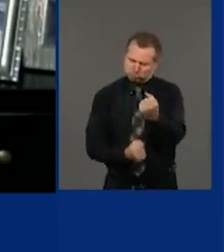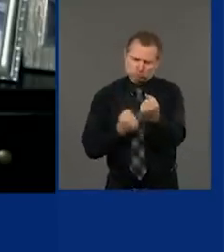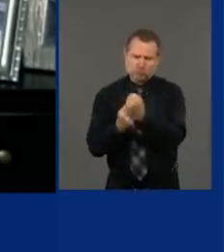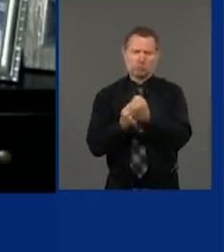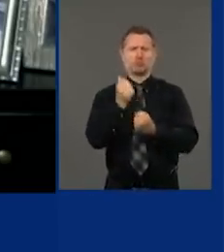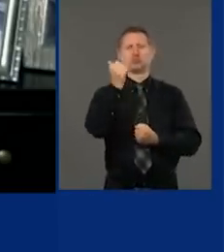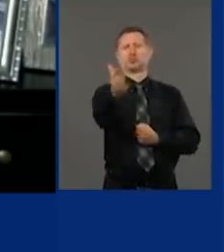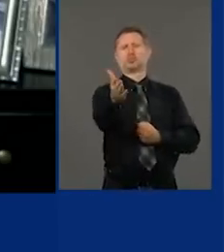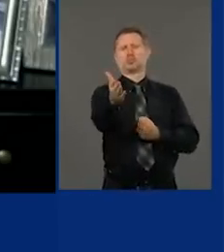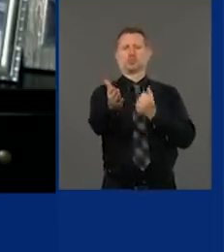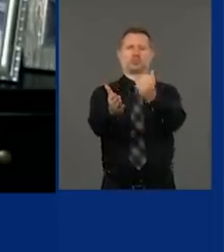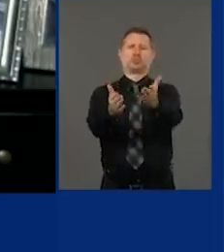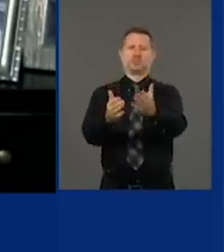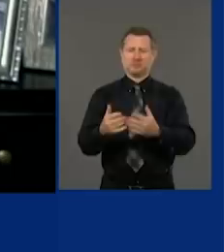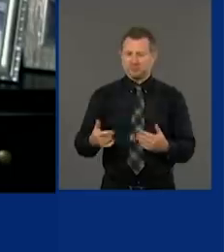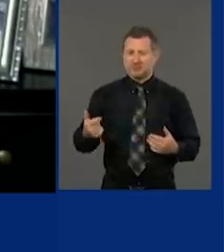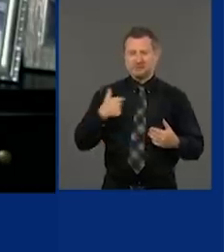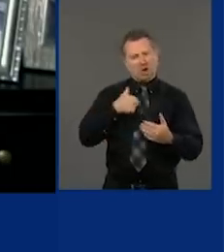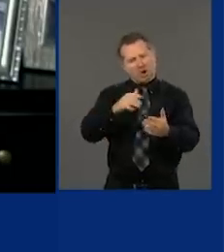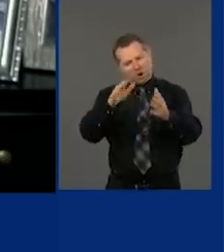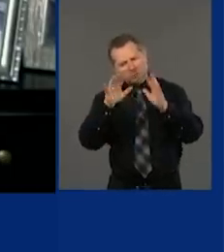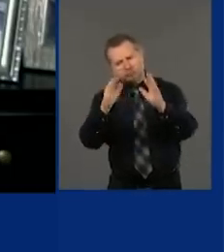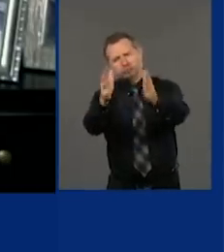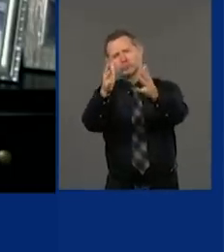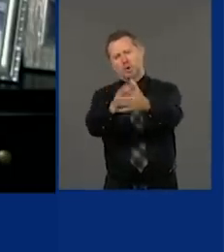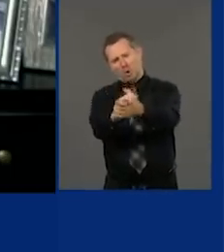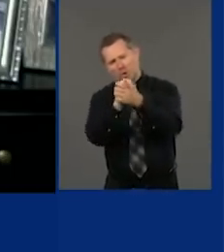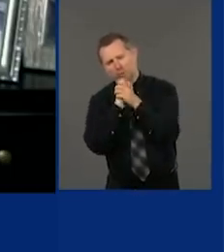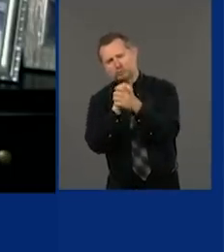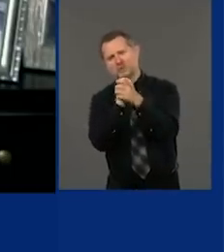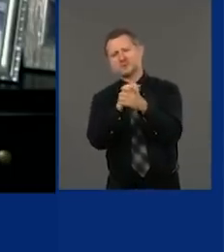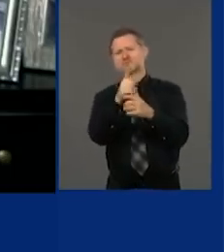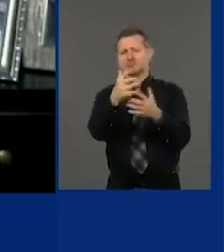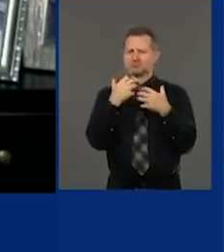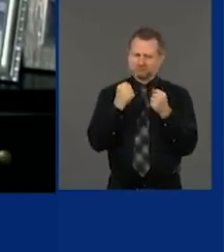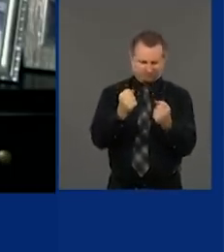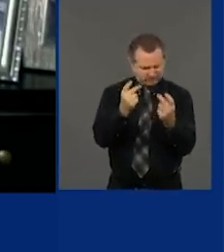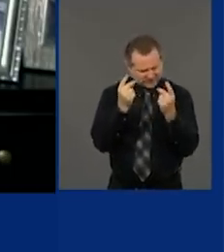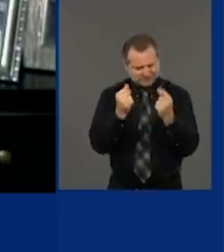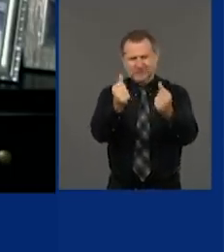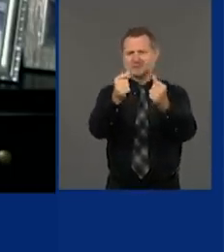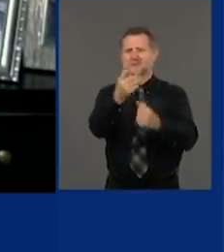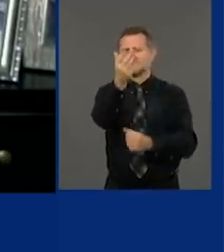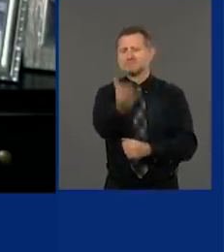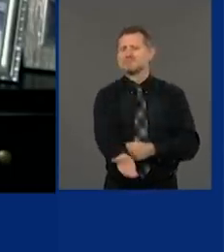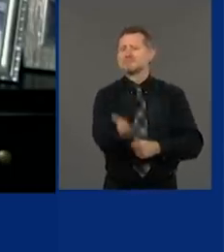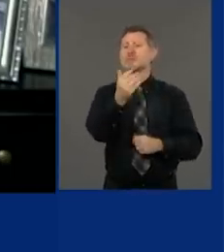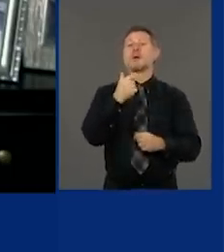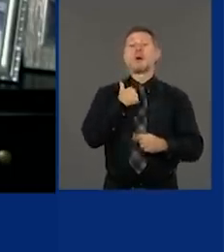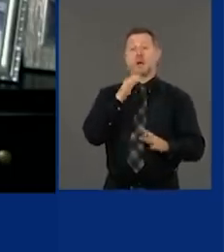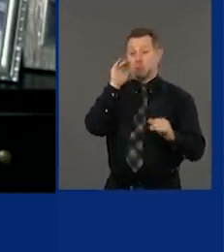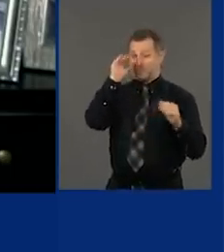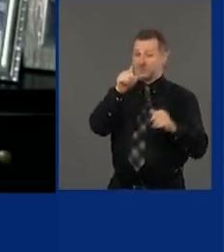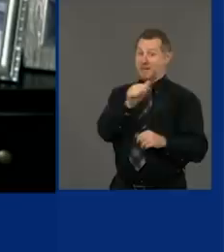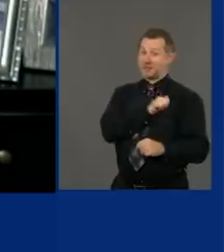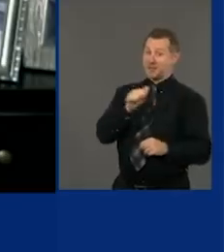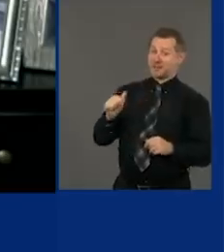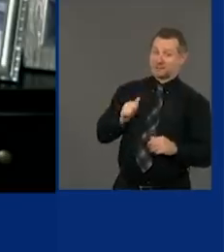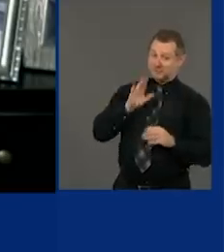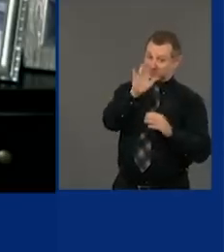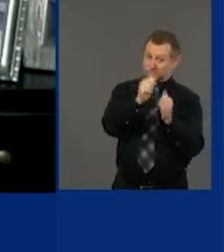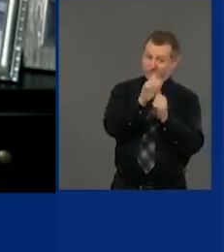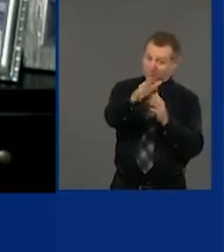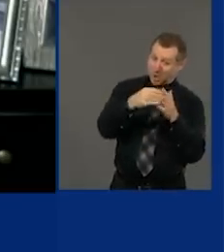And we wish you Godspeed and your health recovering. And we hope that Atlanta, under your guidance, comes back